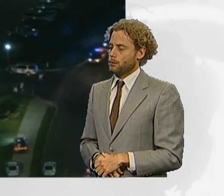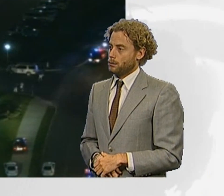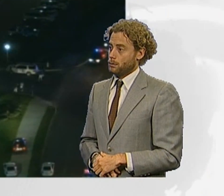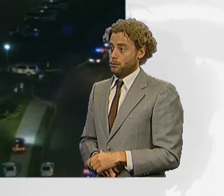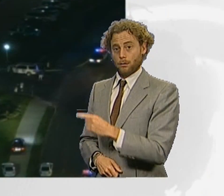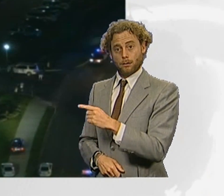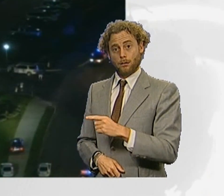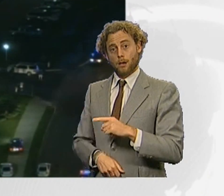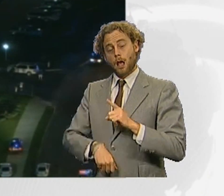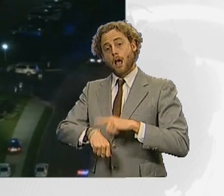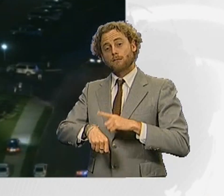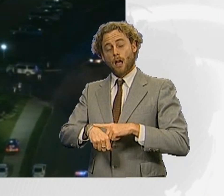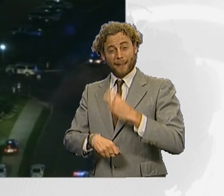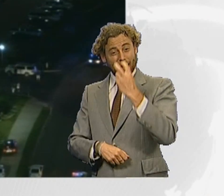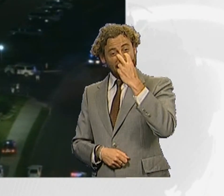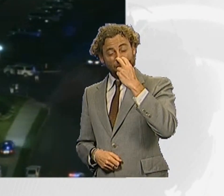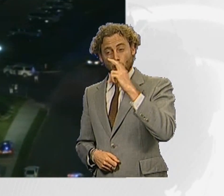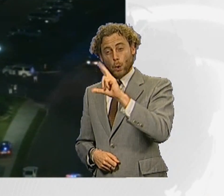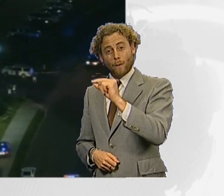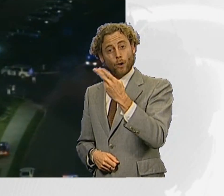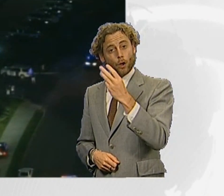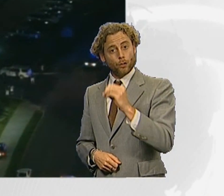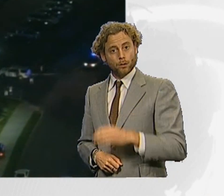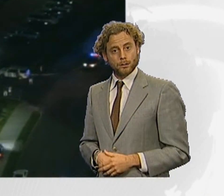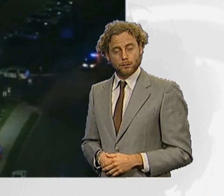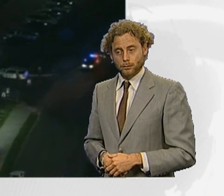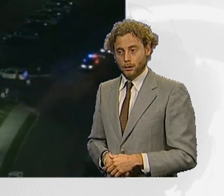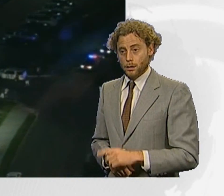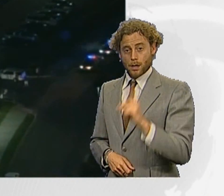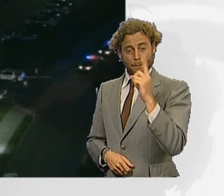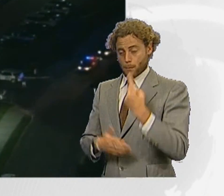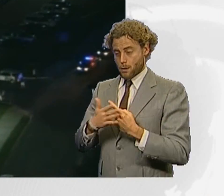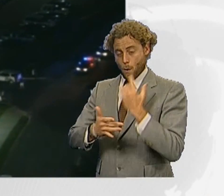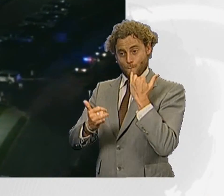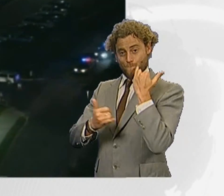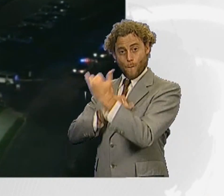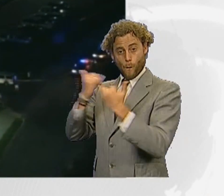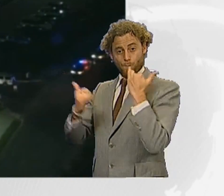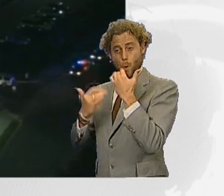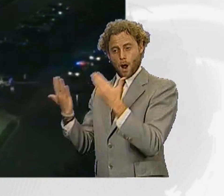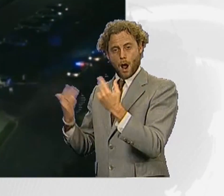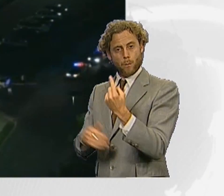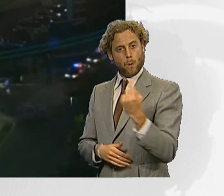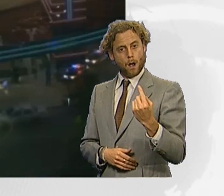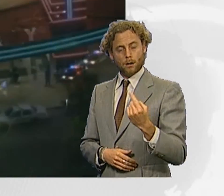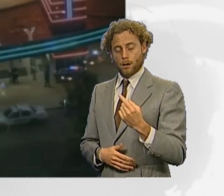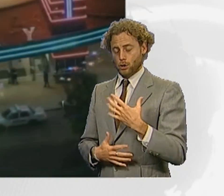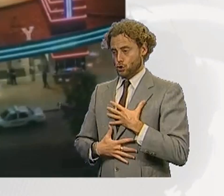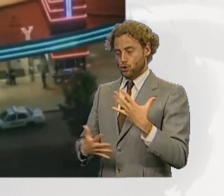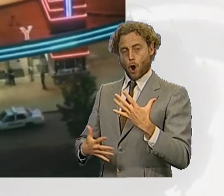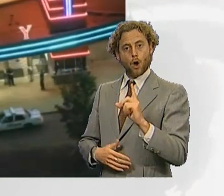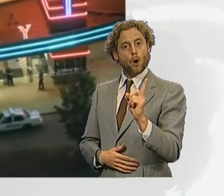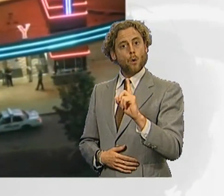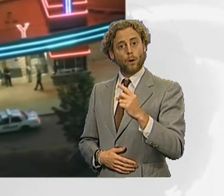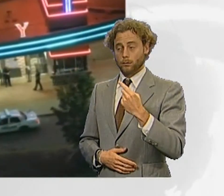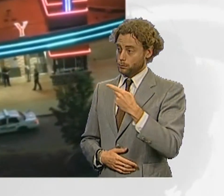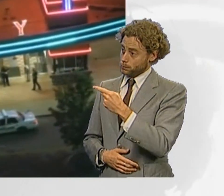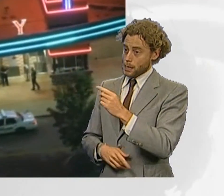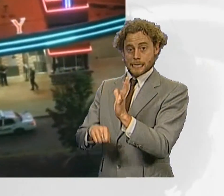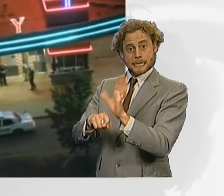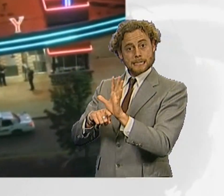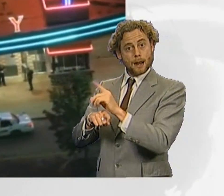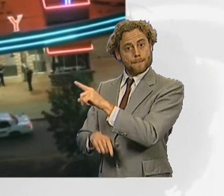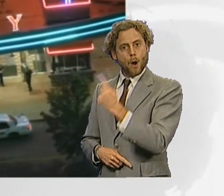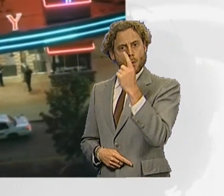It was at 12.30am that people began frantically calling the emergency services. Witnesses reported seeing a gunman wearing a